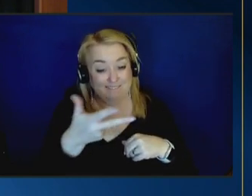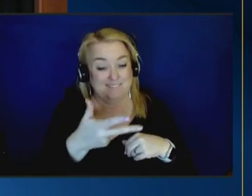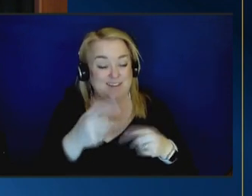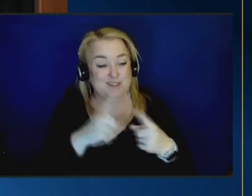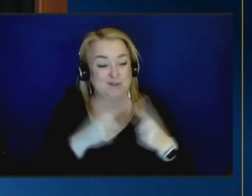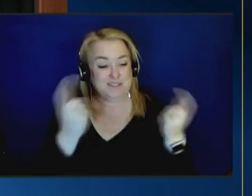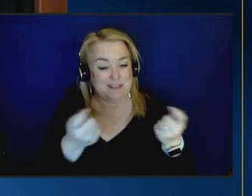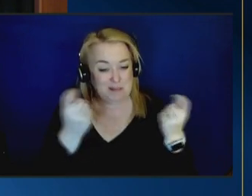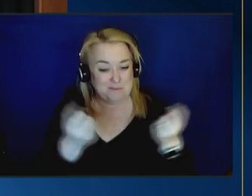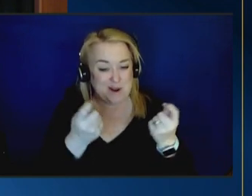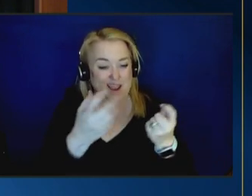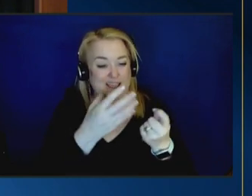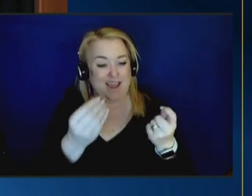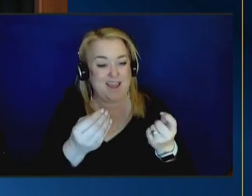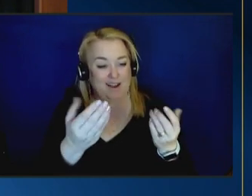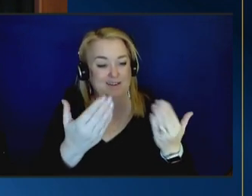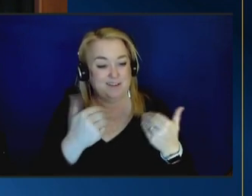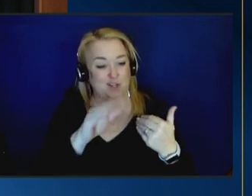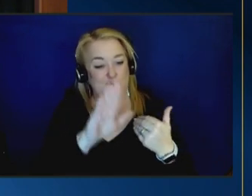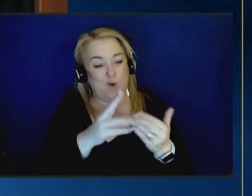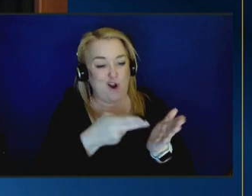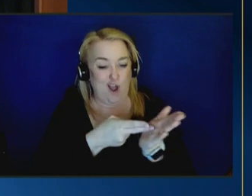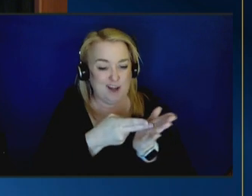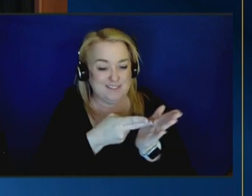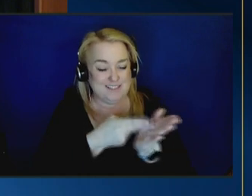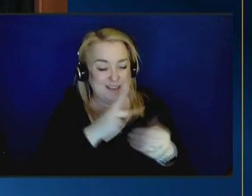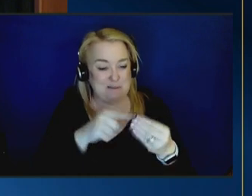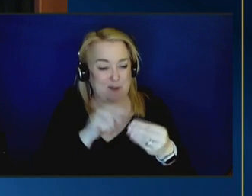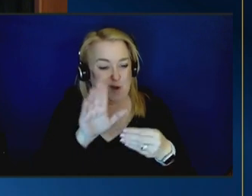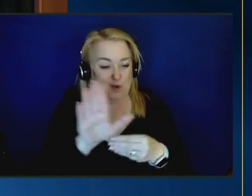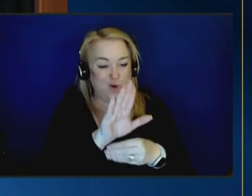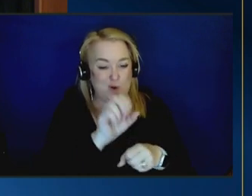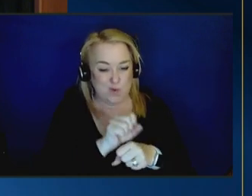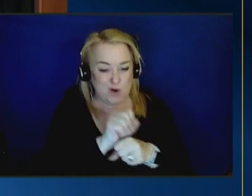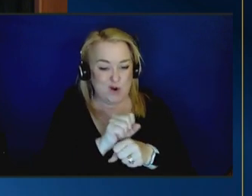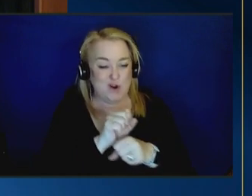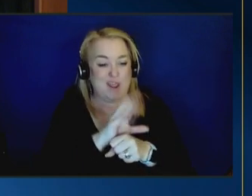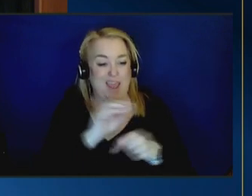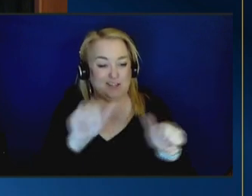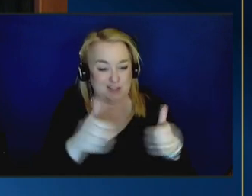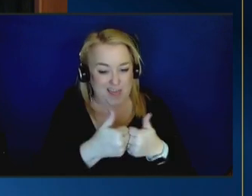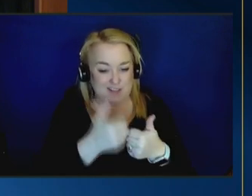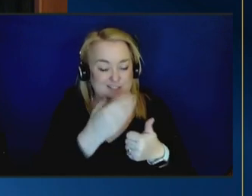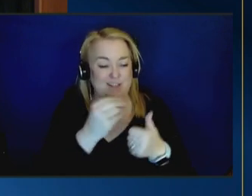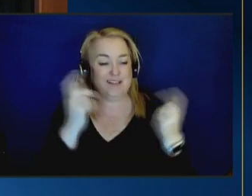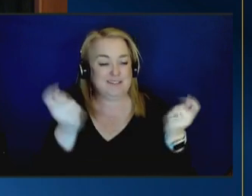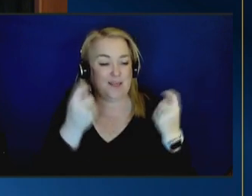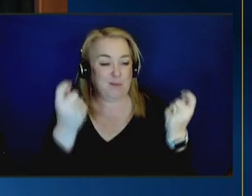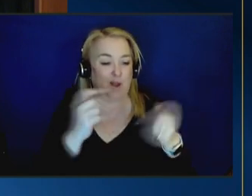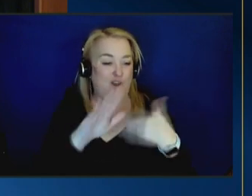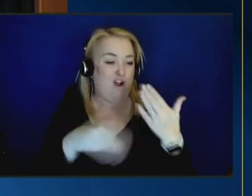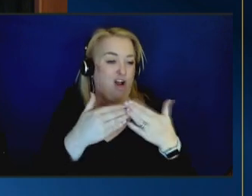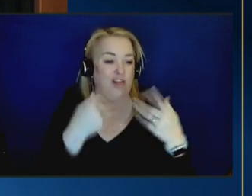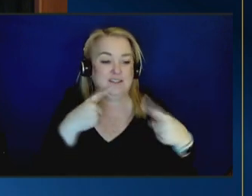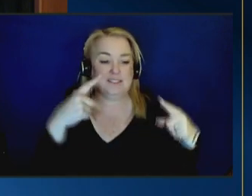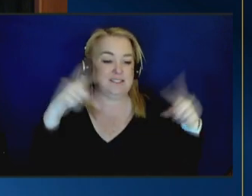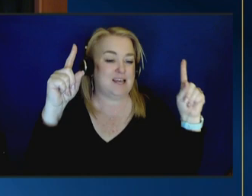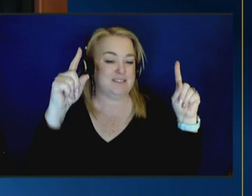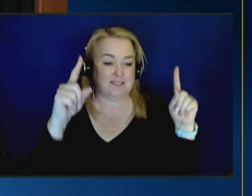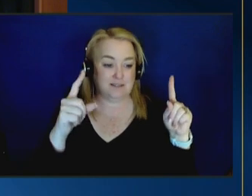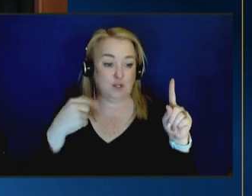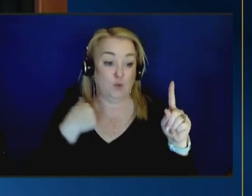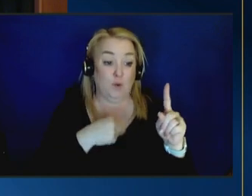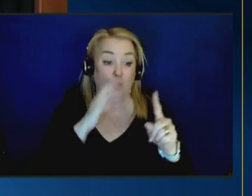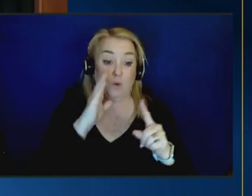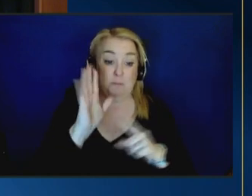for your honesty about our the work ahead and the challenges moving forward but also to celebrate our successes as well we're going to take